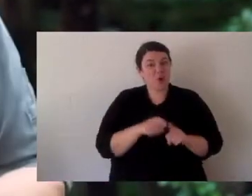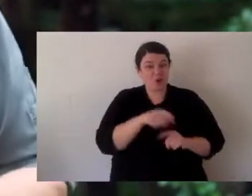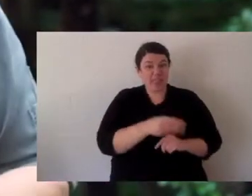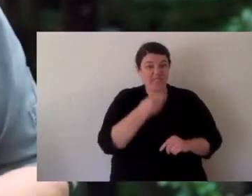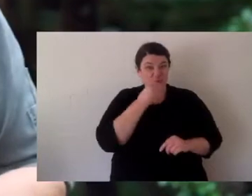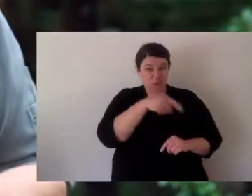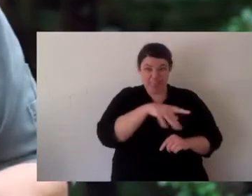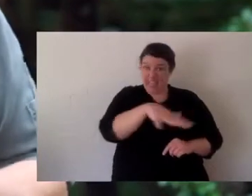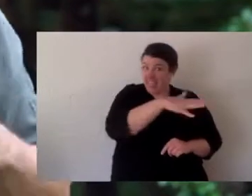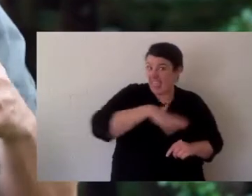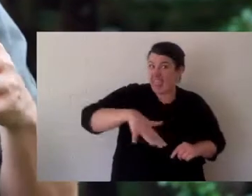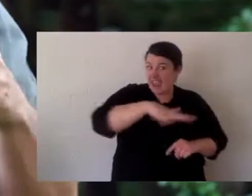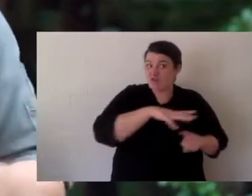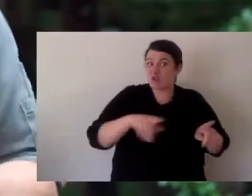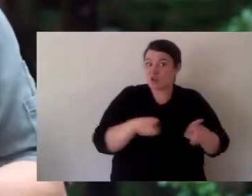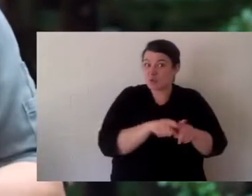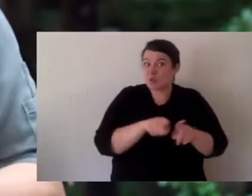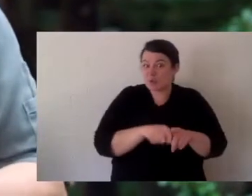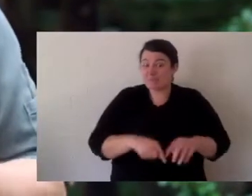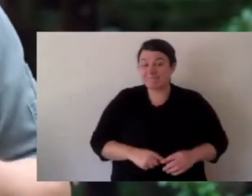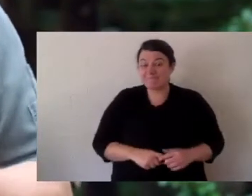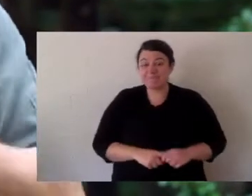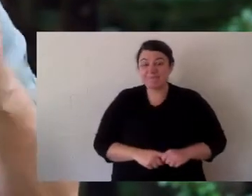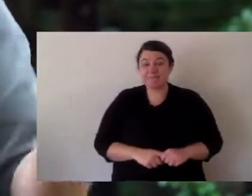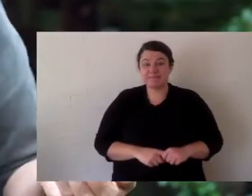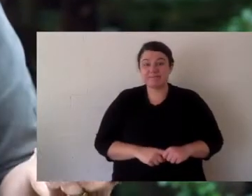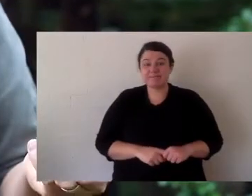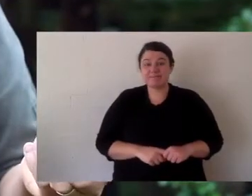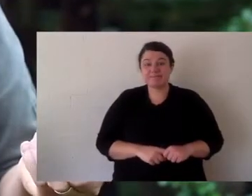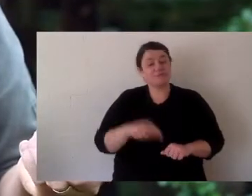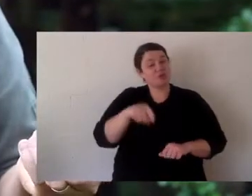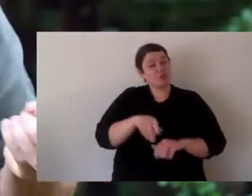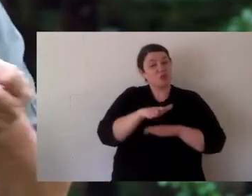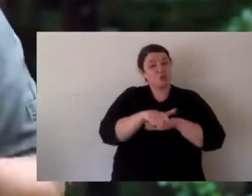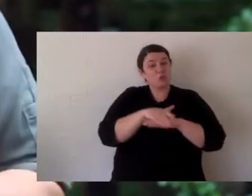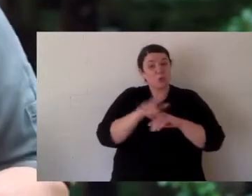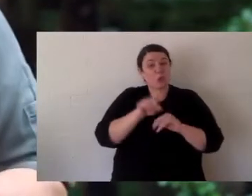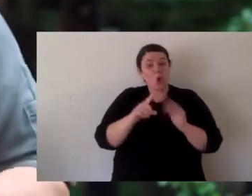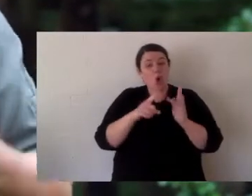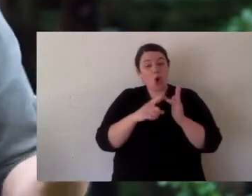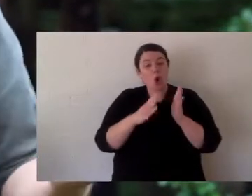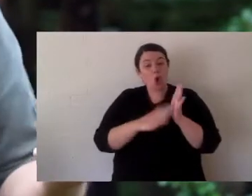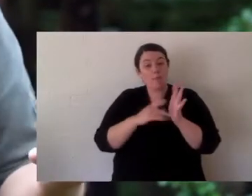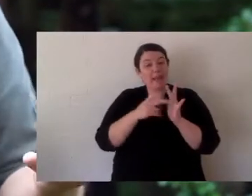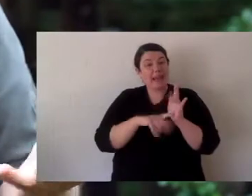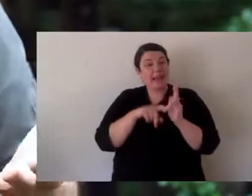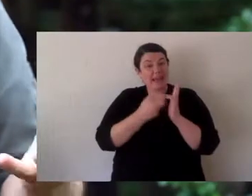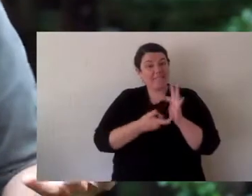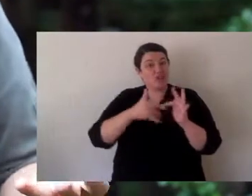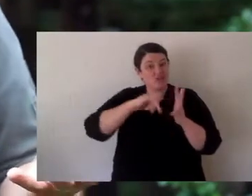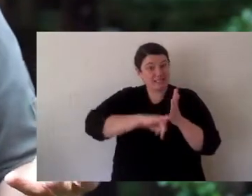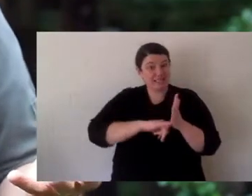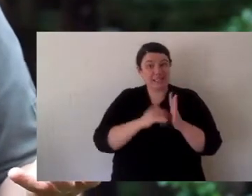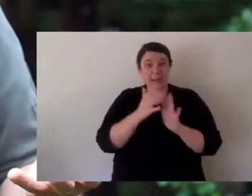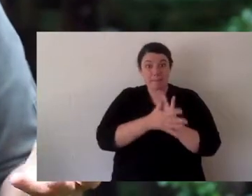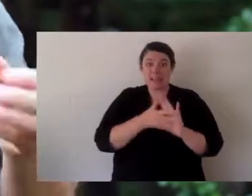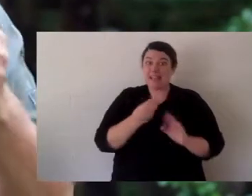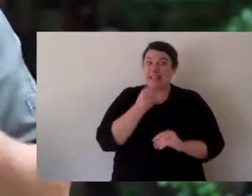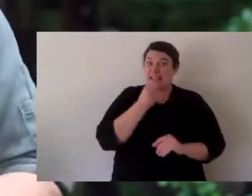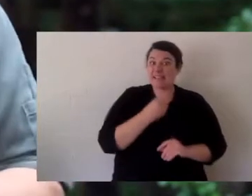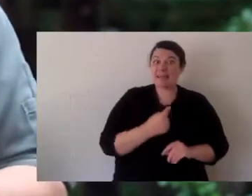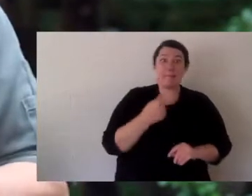their food washes up. Now Manning River turtles are omnivorous. That means they eat meat and plant matter